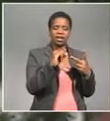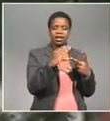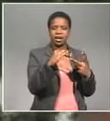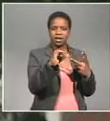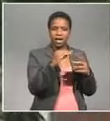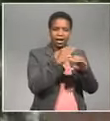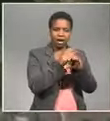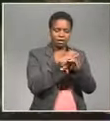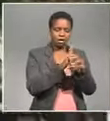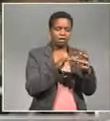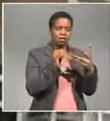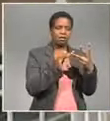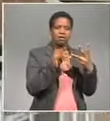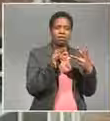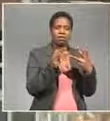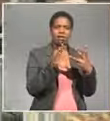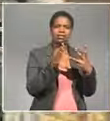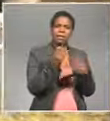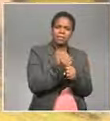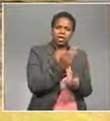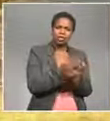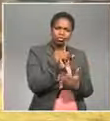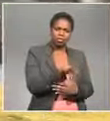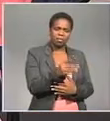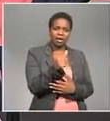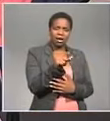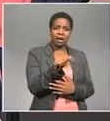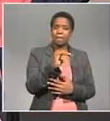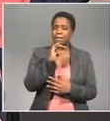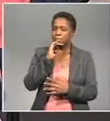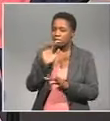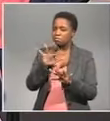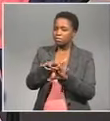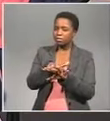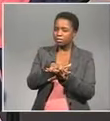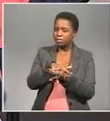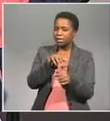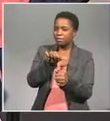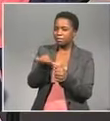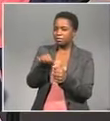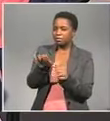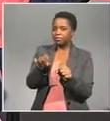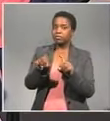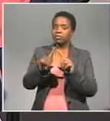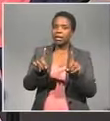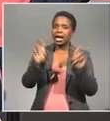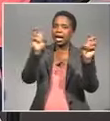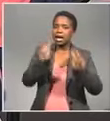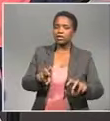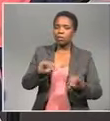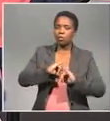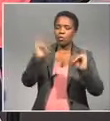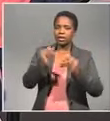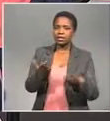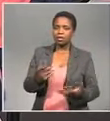network operators In terms of opening up that spectrum So it's getting slowly better But what's not getting slowly better It seems